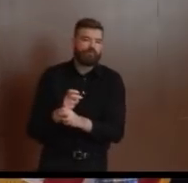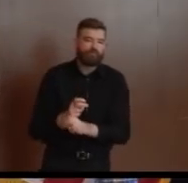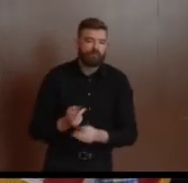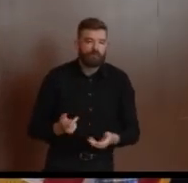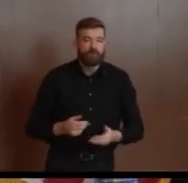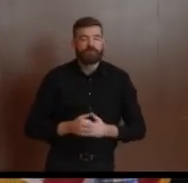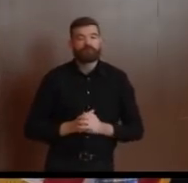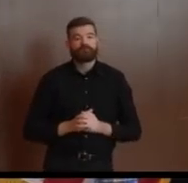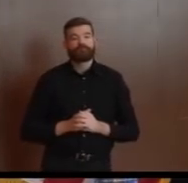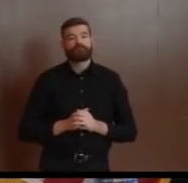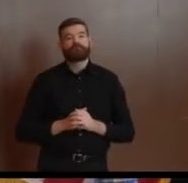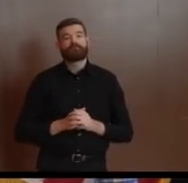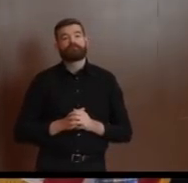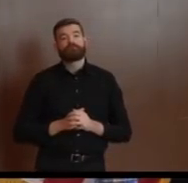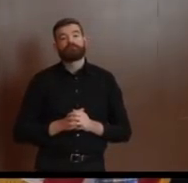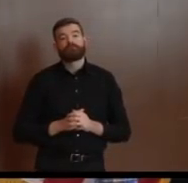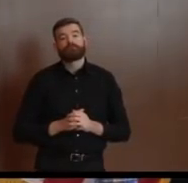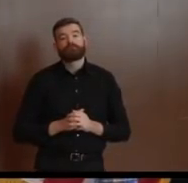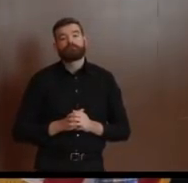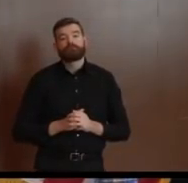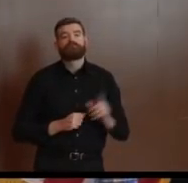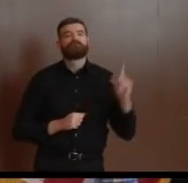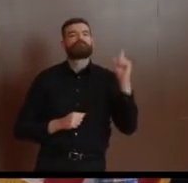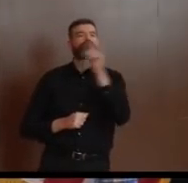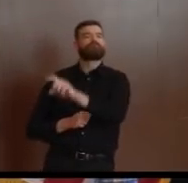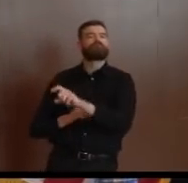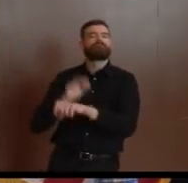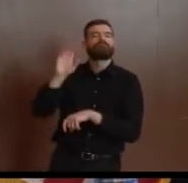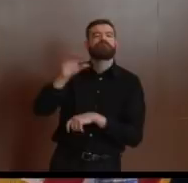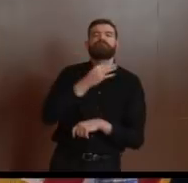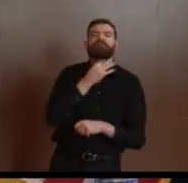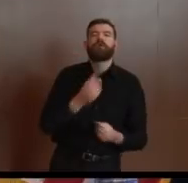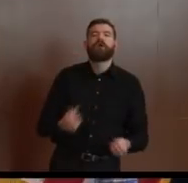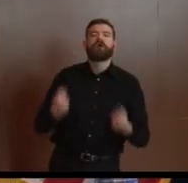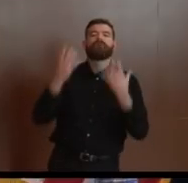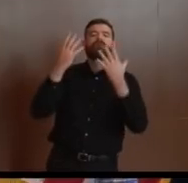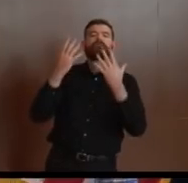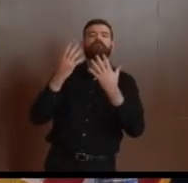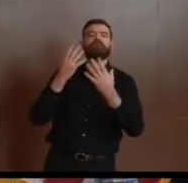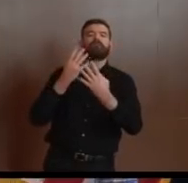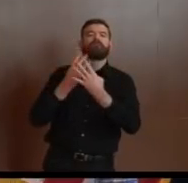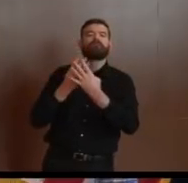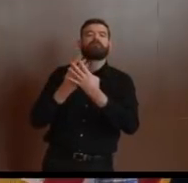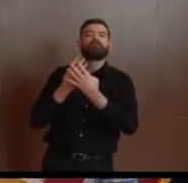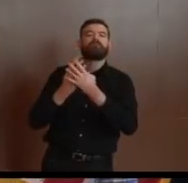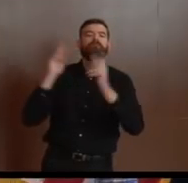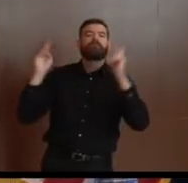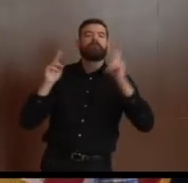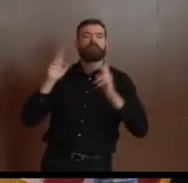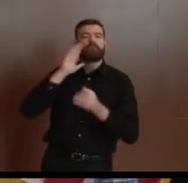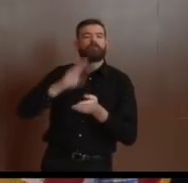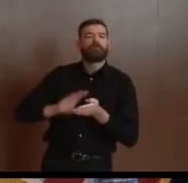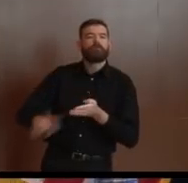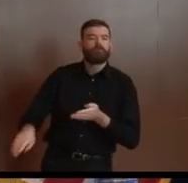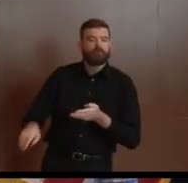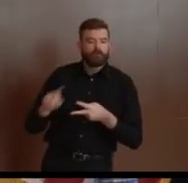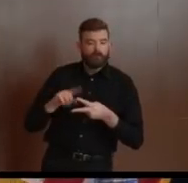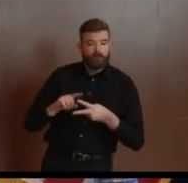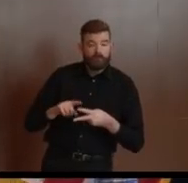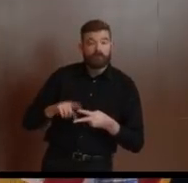inmates would be released? Also, you signed an executive order mandating that testing centers